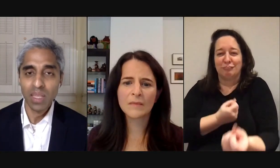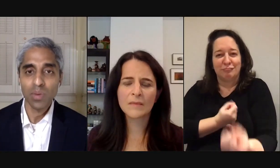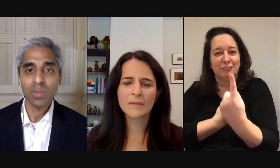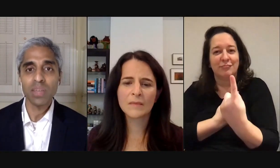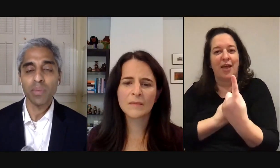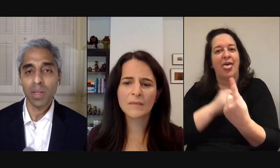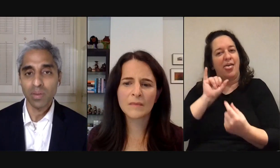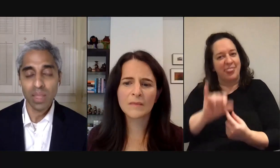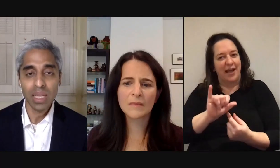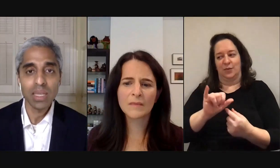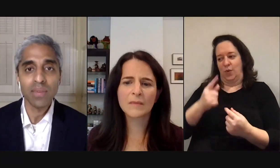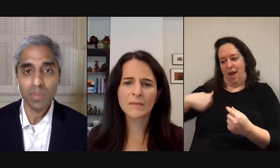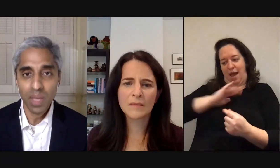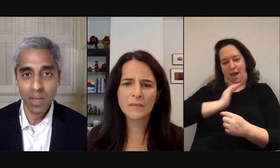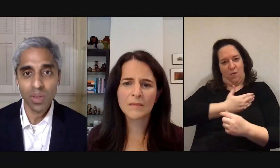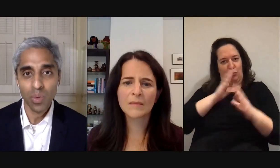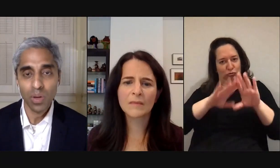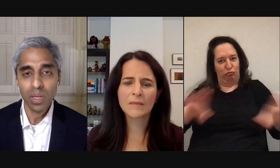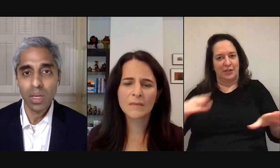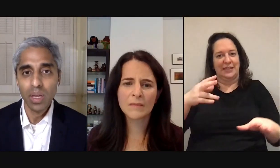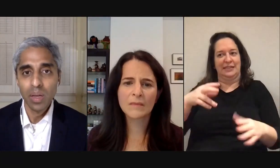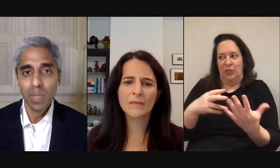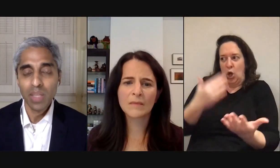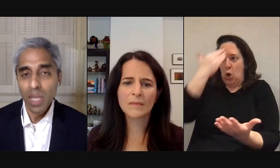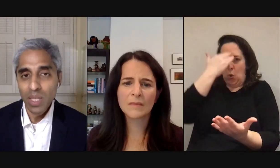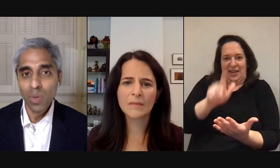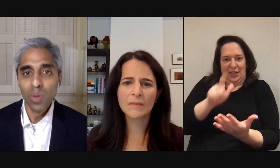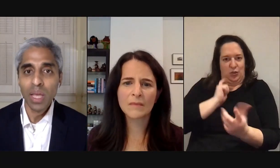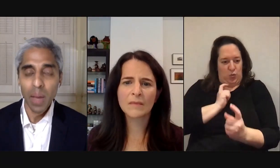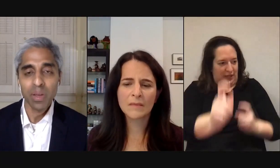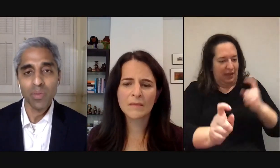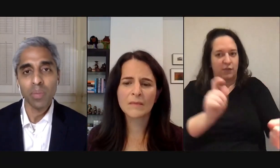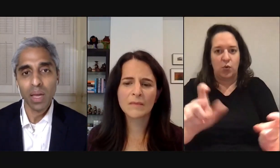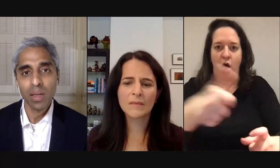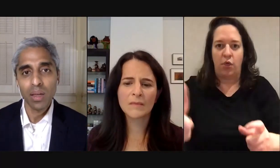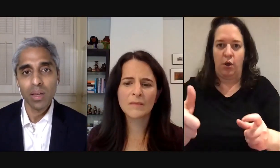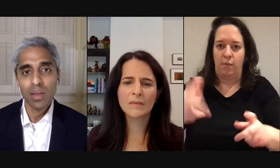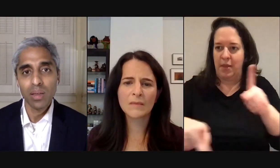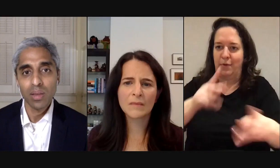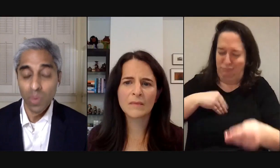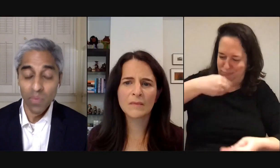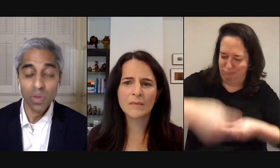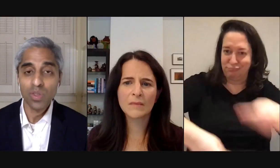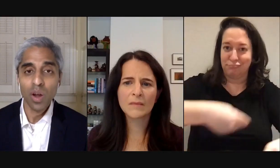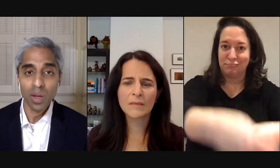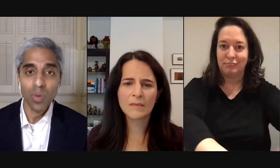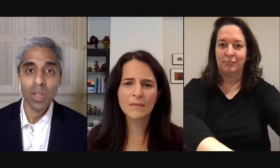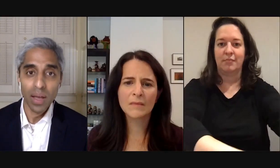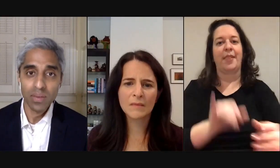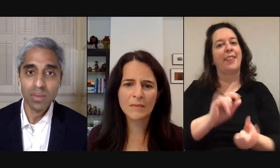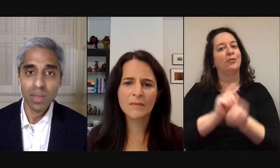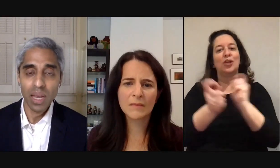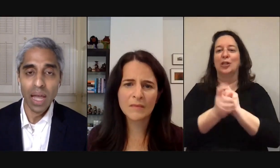they need to receive from others that they need to give themselves to the world but that change will only happen if we make we if we start